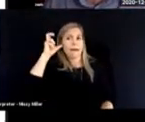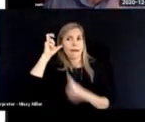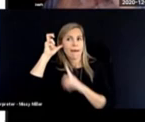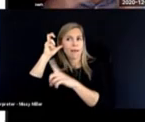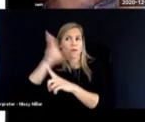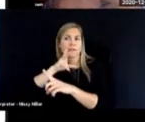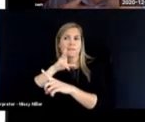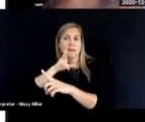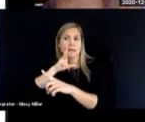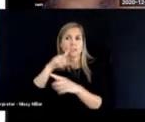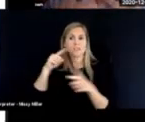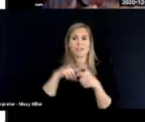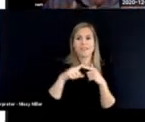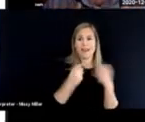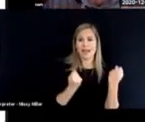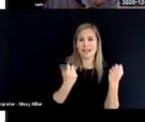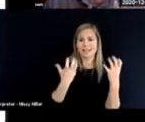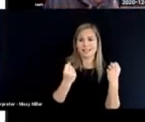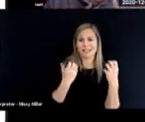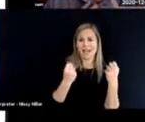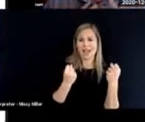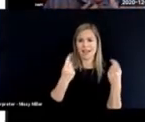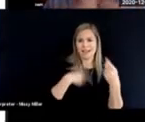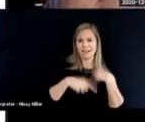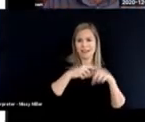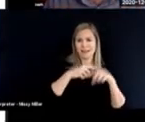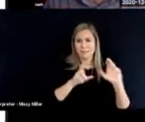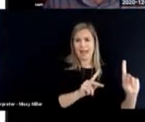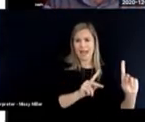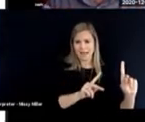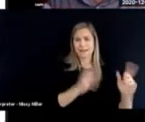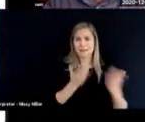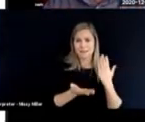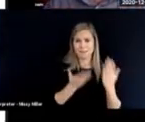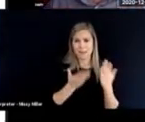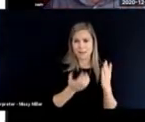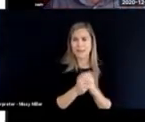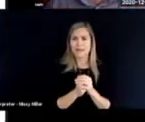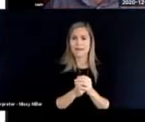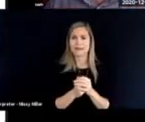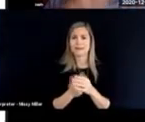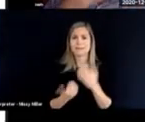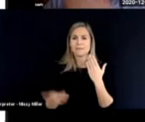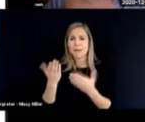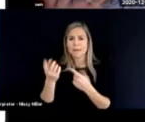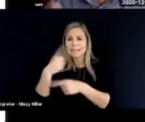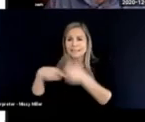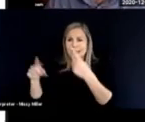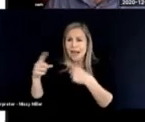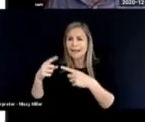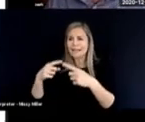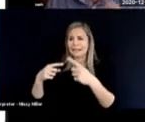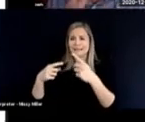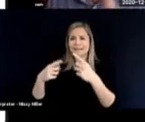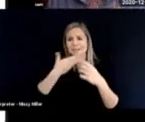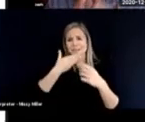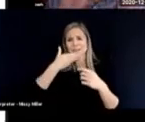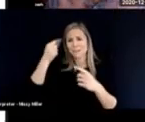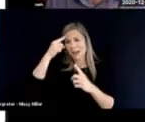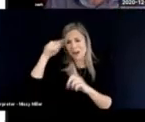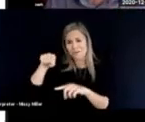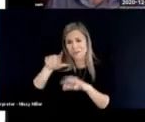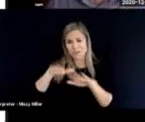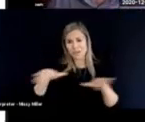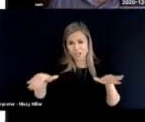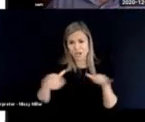There's an awful lot involved in speech production that might be getting in the way. And it's quicker for the